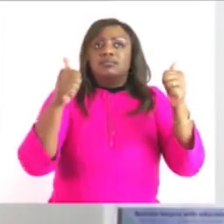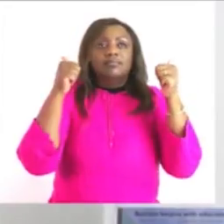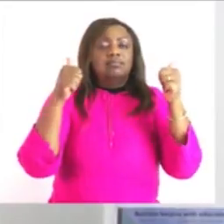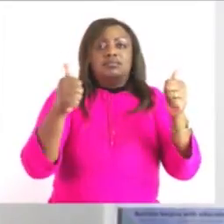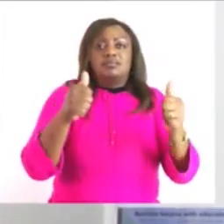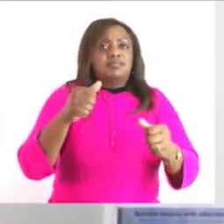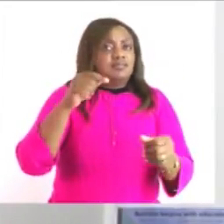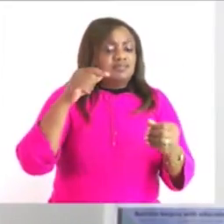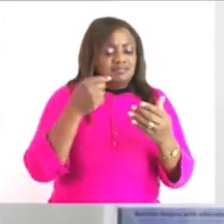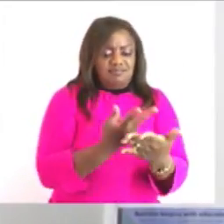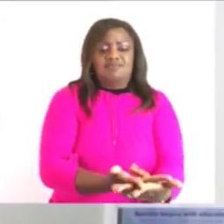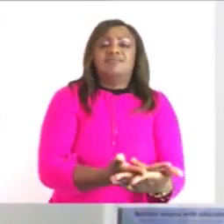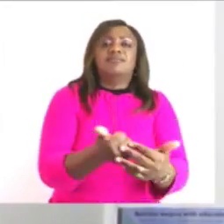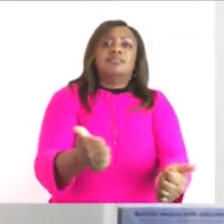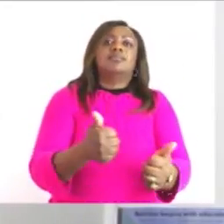good very good